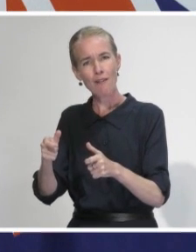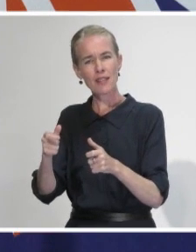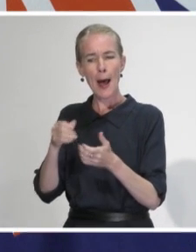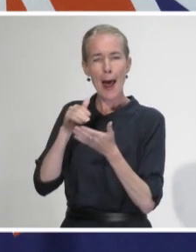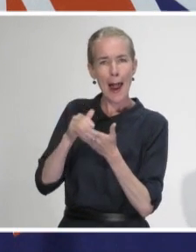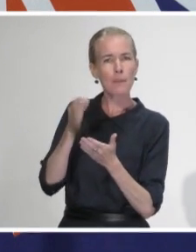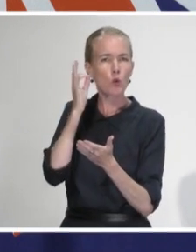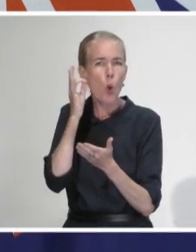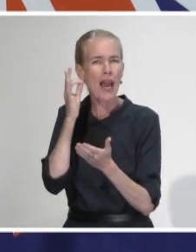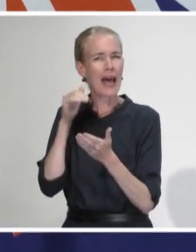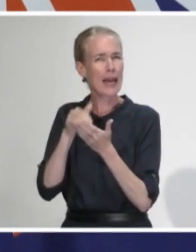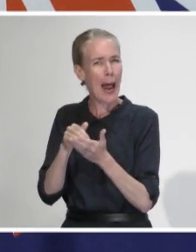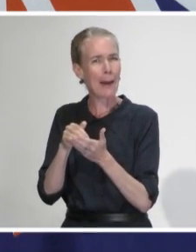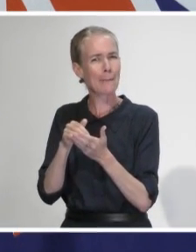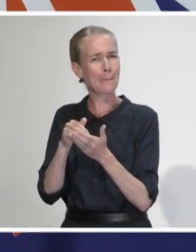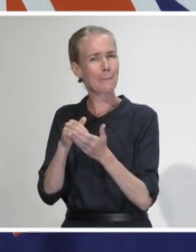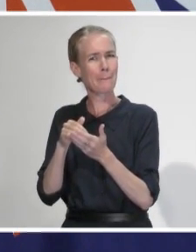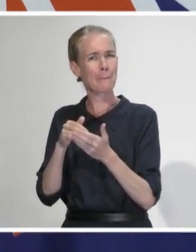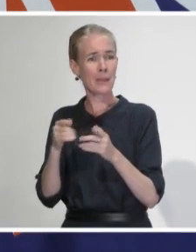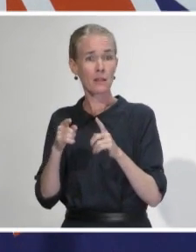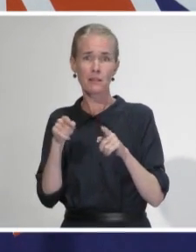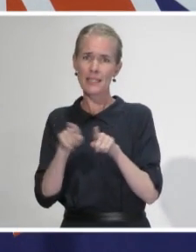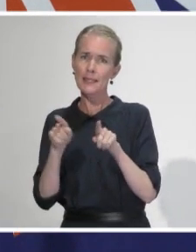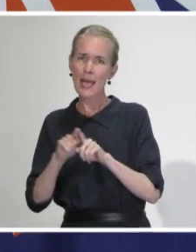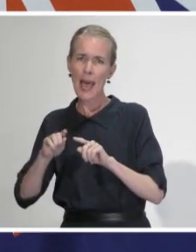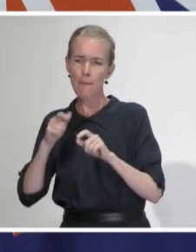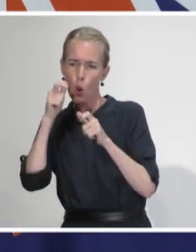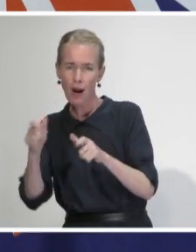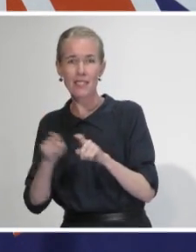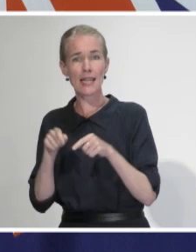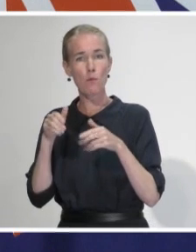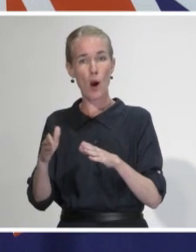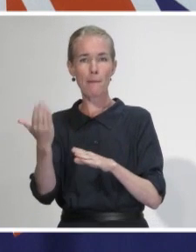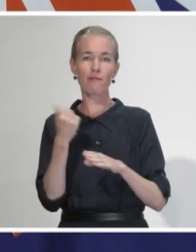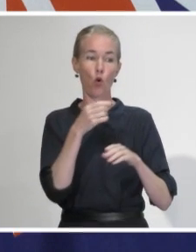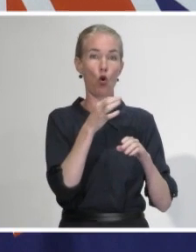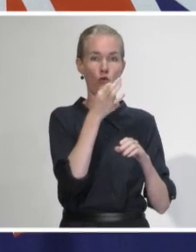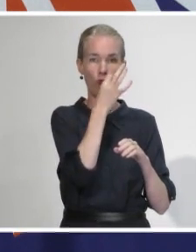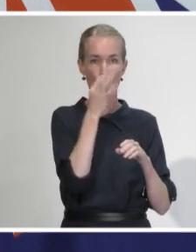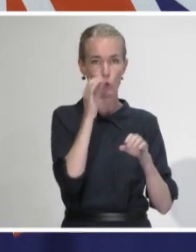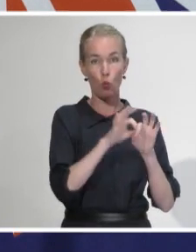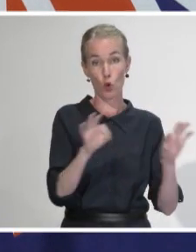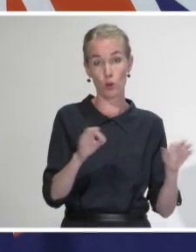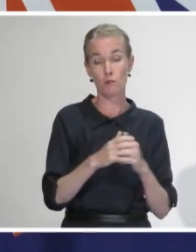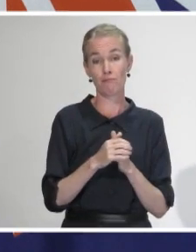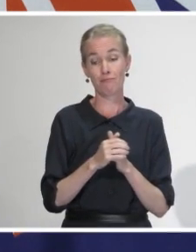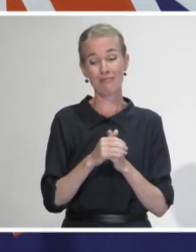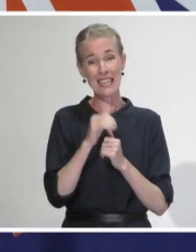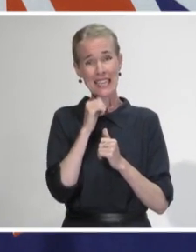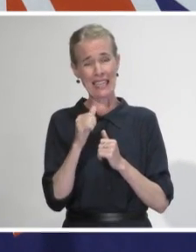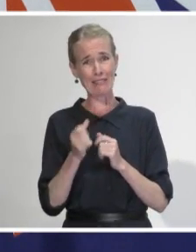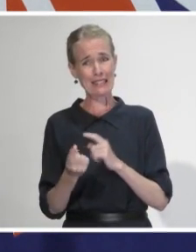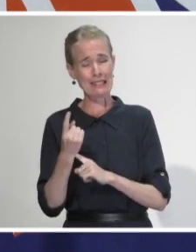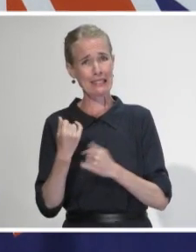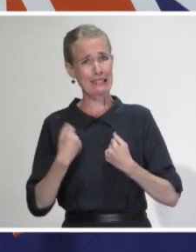care they would have received if they had remained at Rosewood and includes, where appropriate, end-of-life and palliative care.